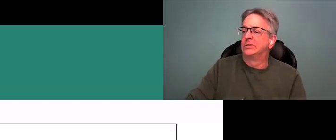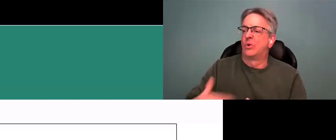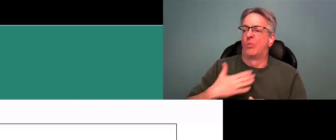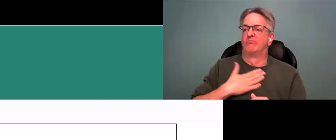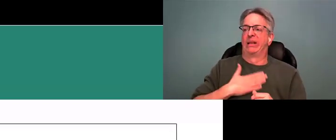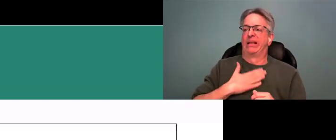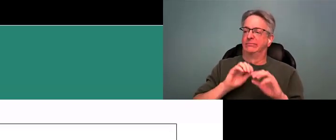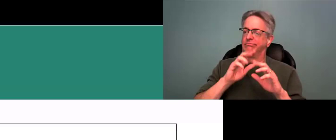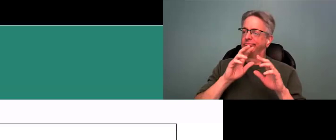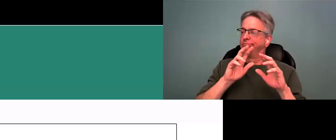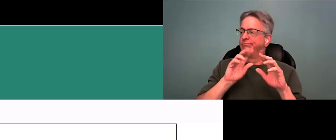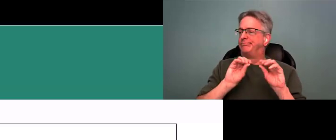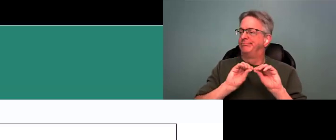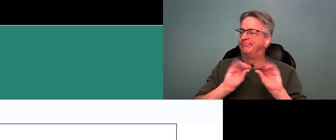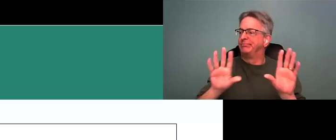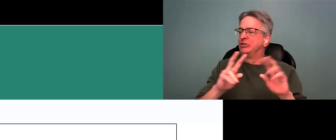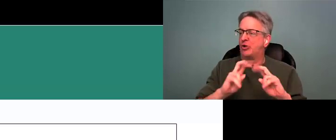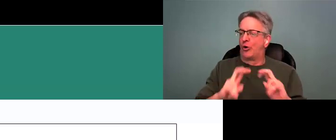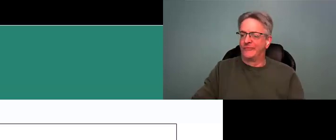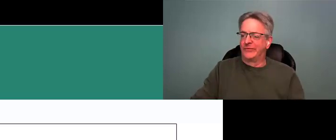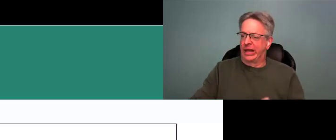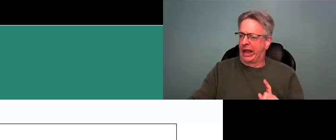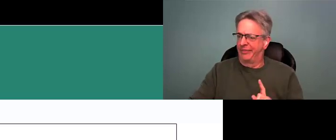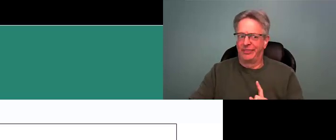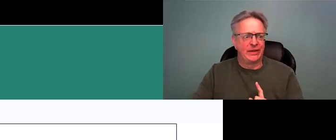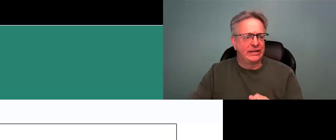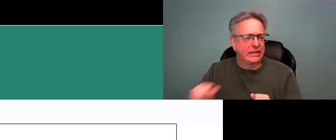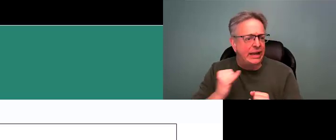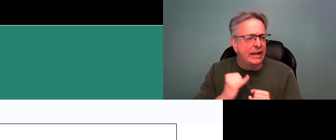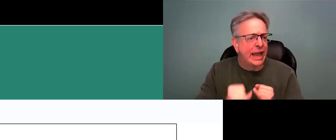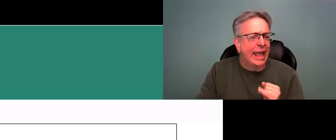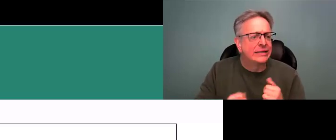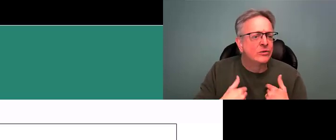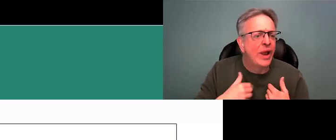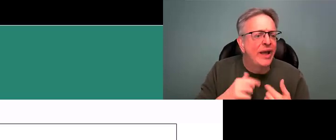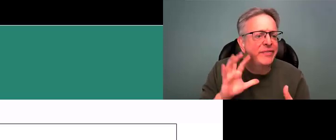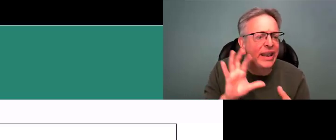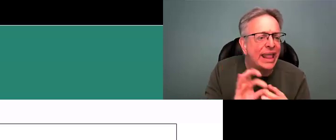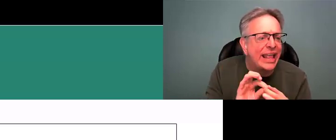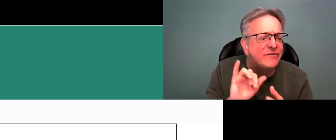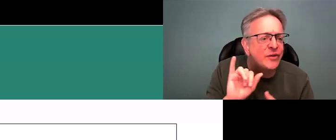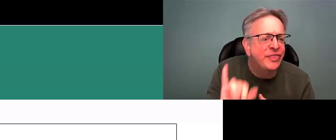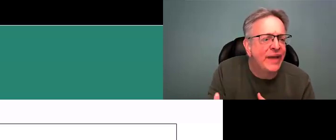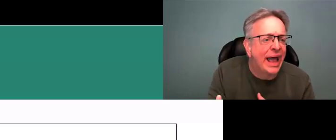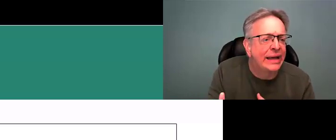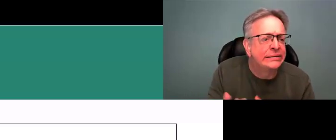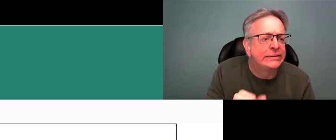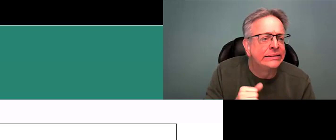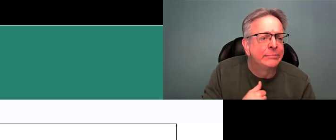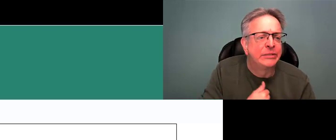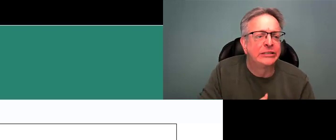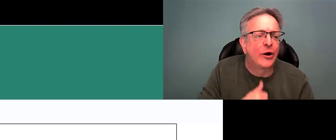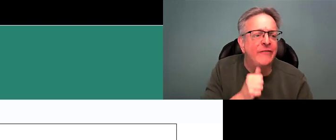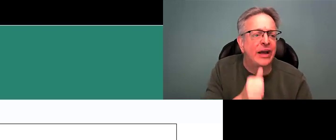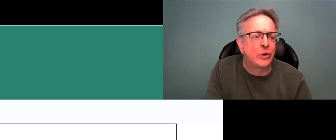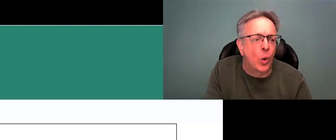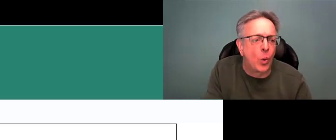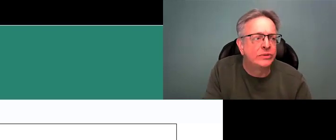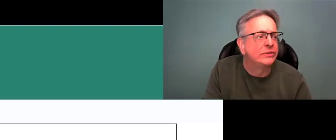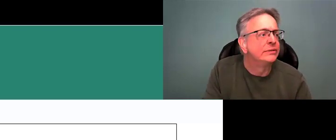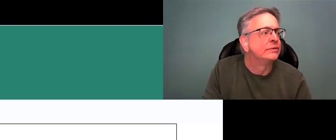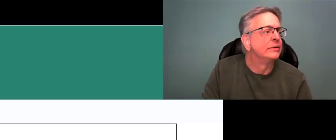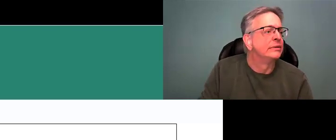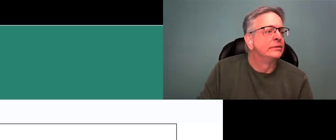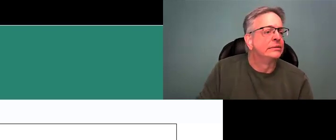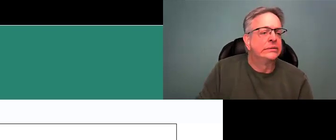So let me submit that here. So this is what the survey is going to look at, look like. So please fill this out. I believe that is, I have a link for that, right?